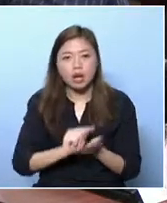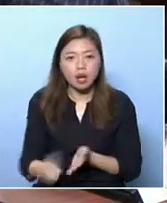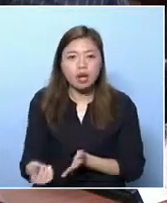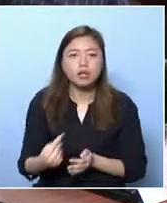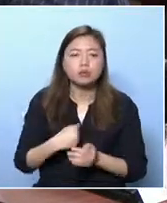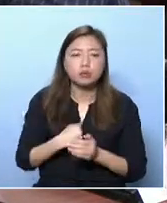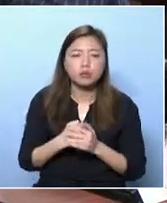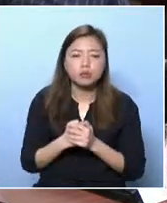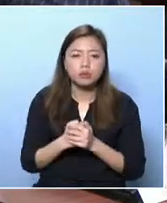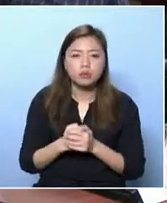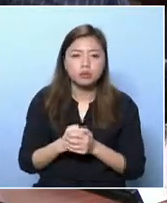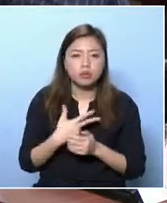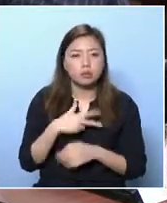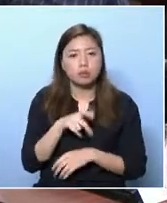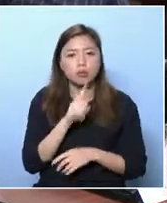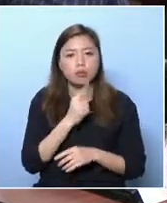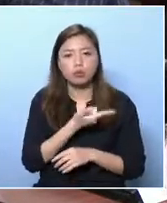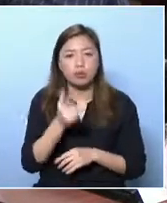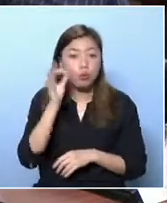So we should review our policies.